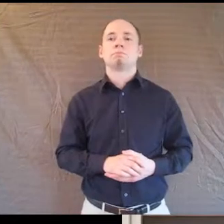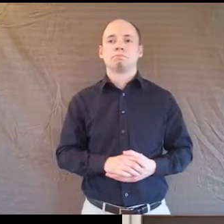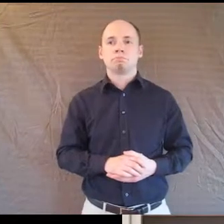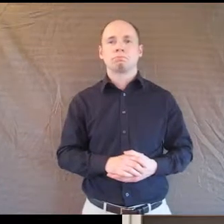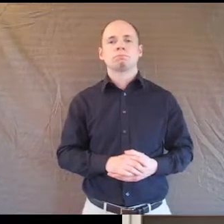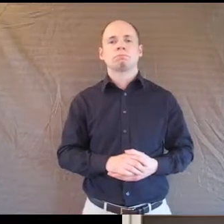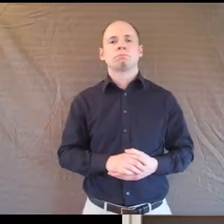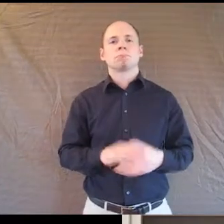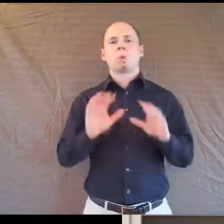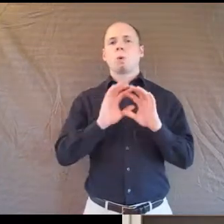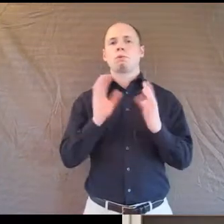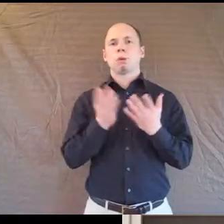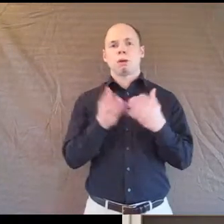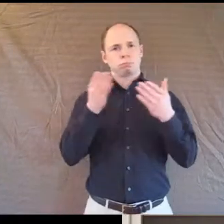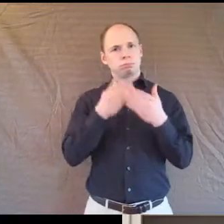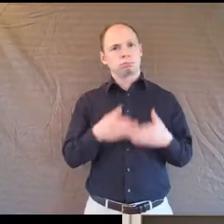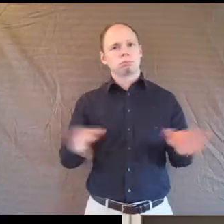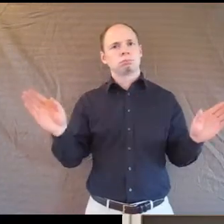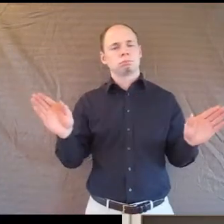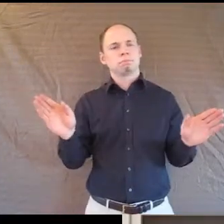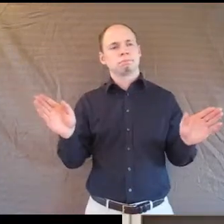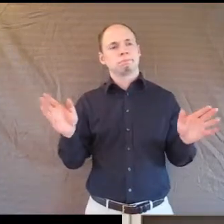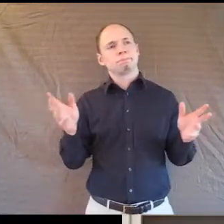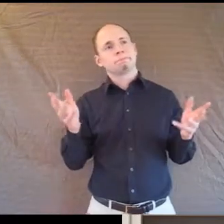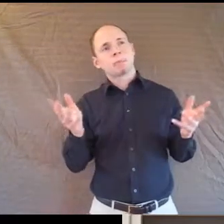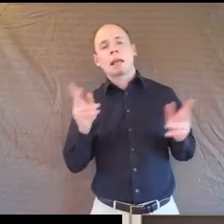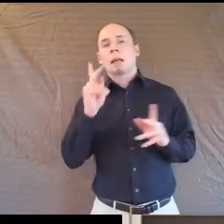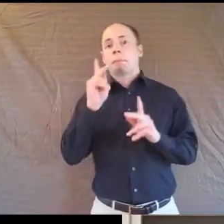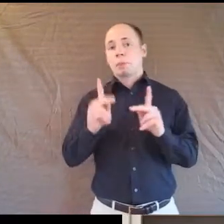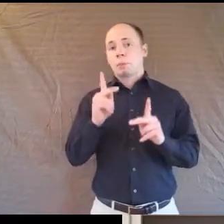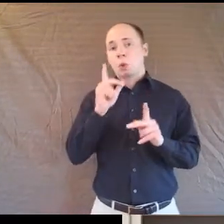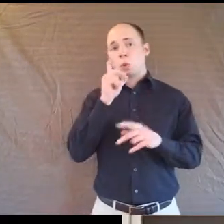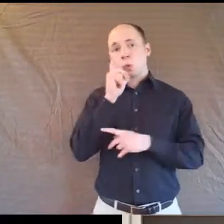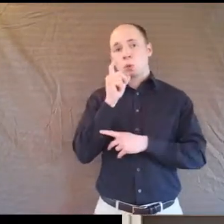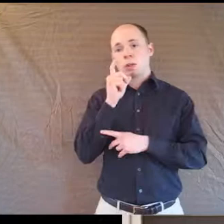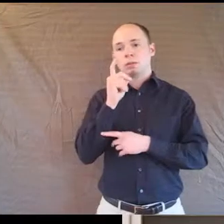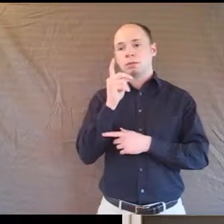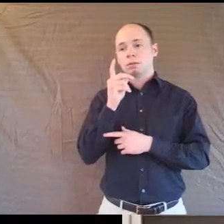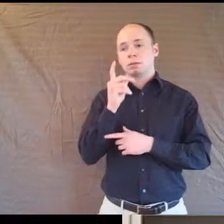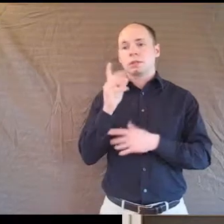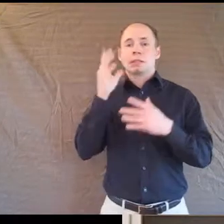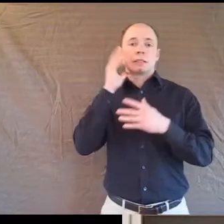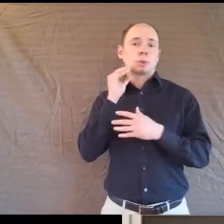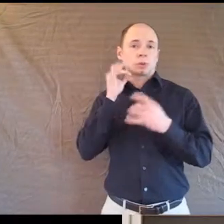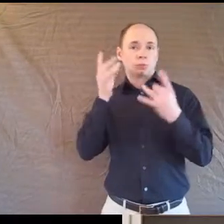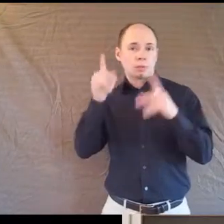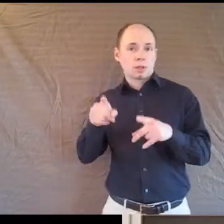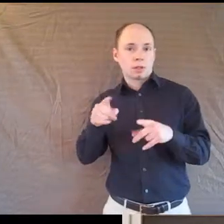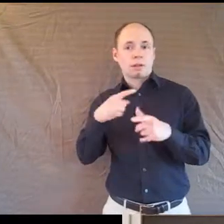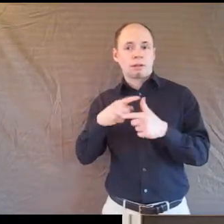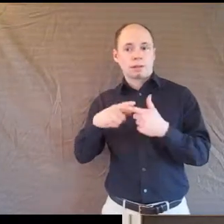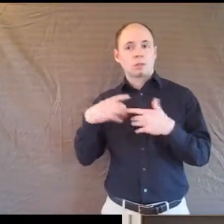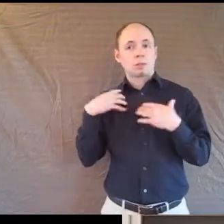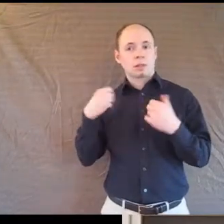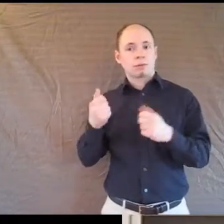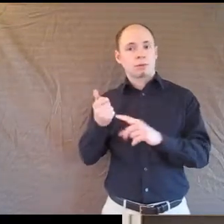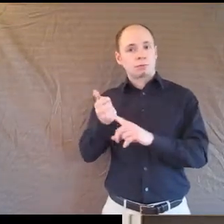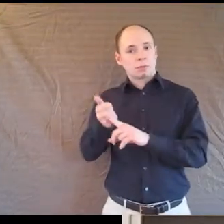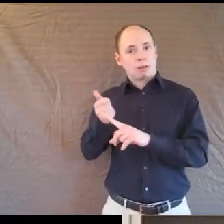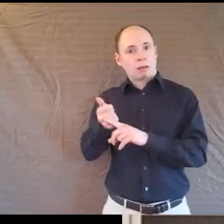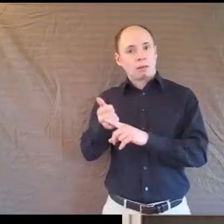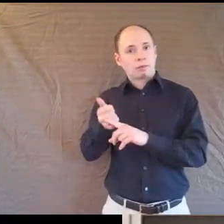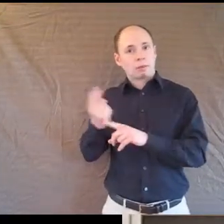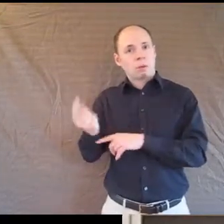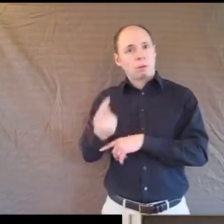In general, people who recover from trauma on their own don't